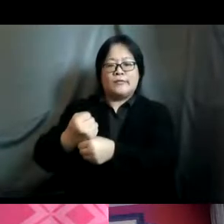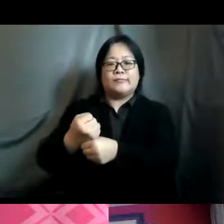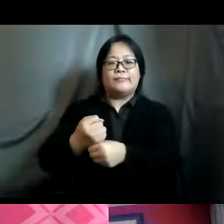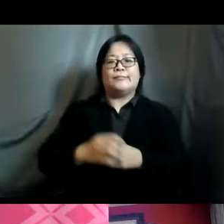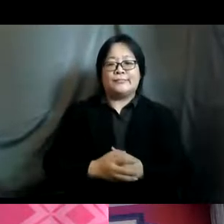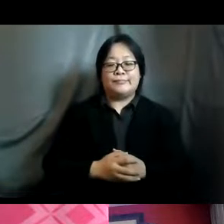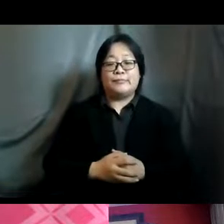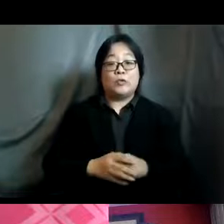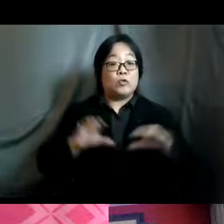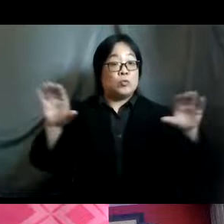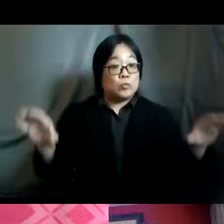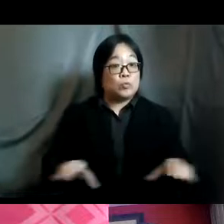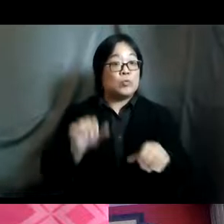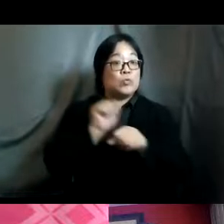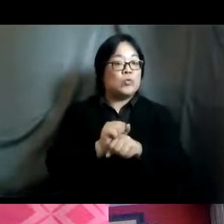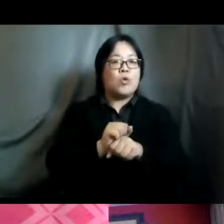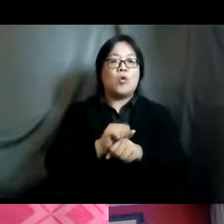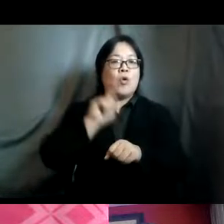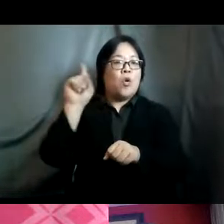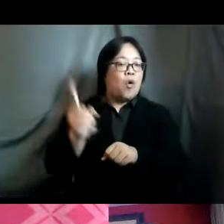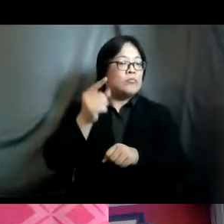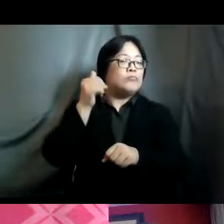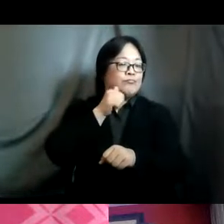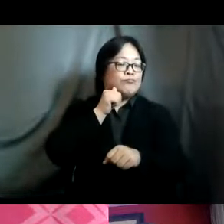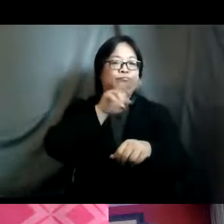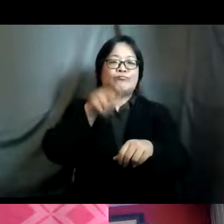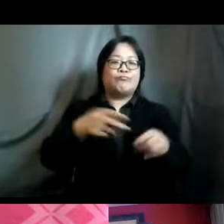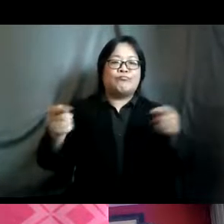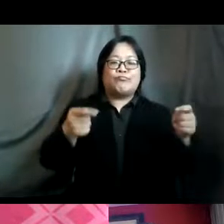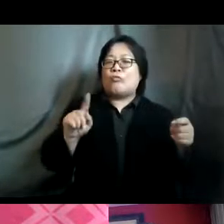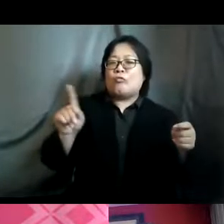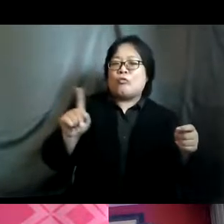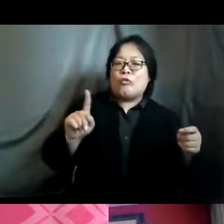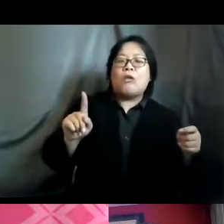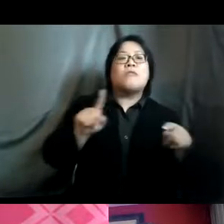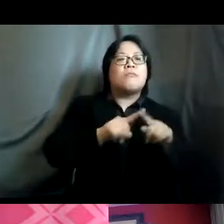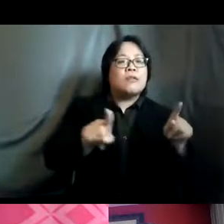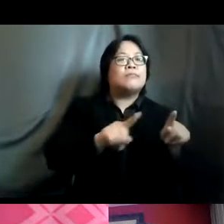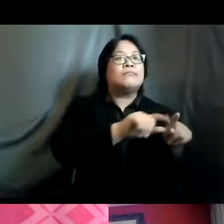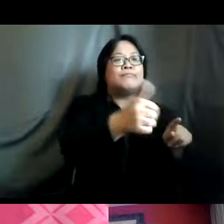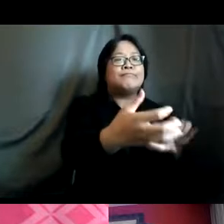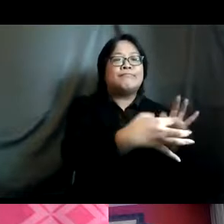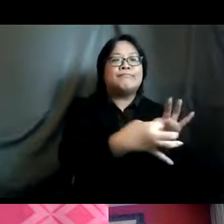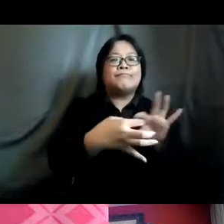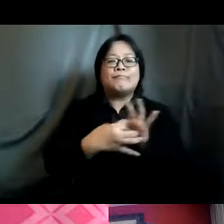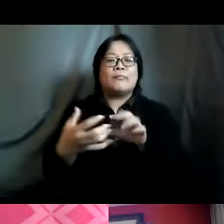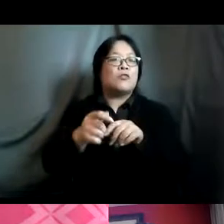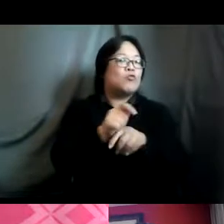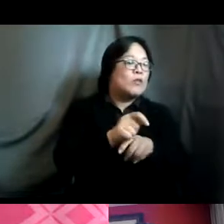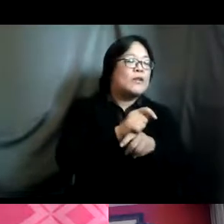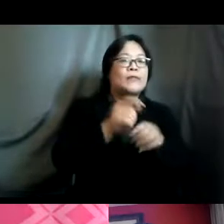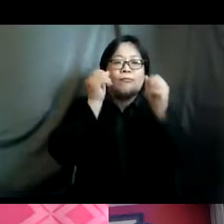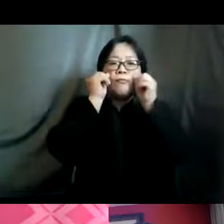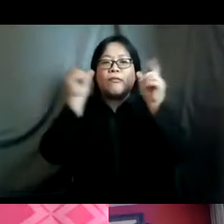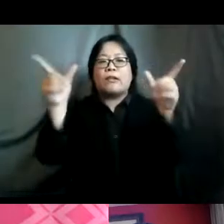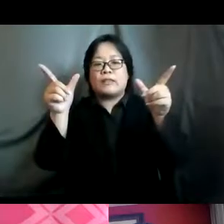it's not just the national women's machinery uh conducting short-term training and awareness programs but